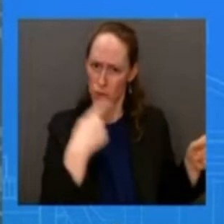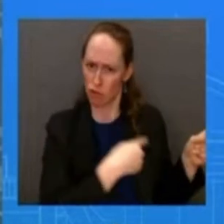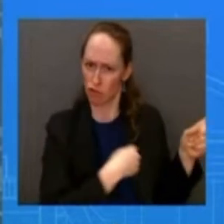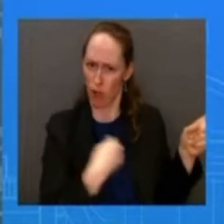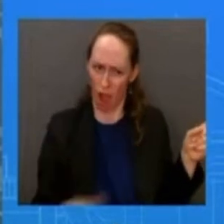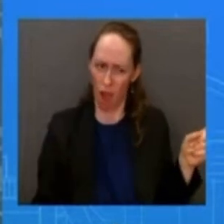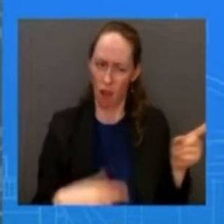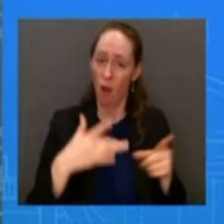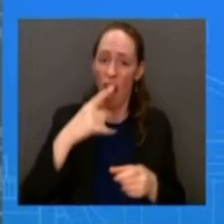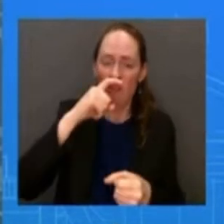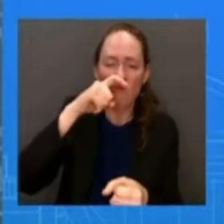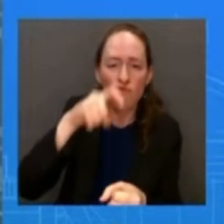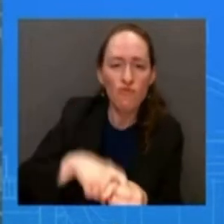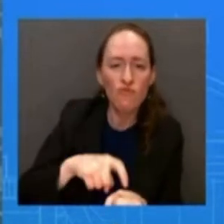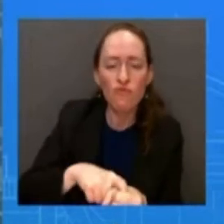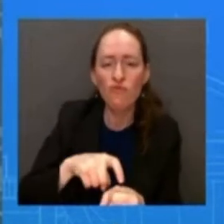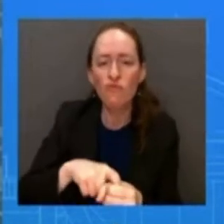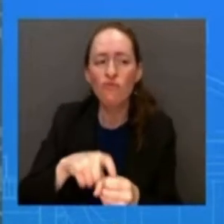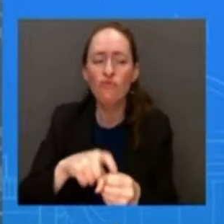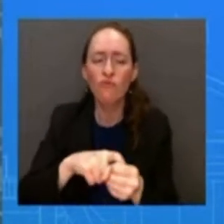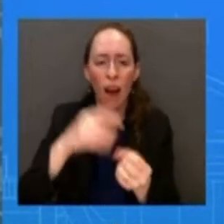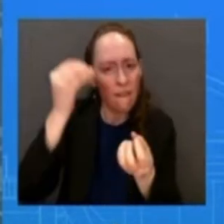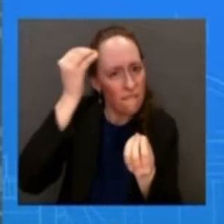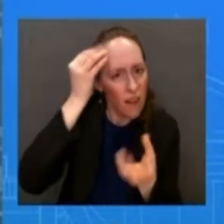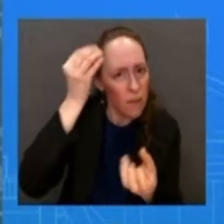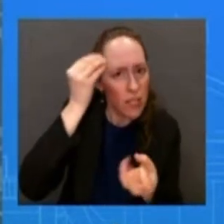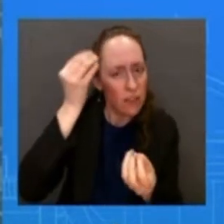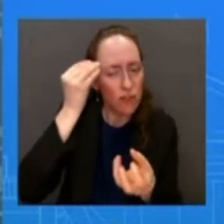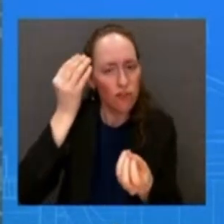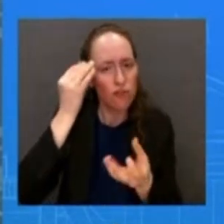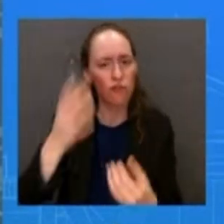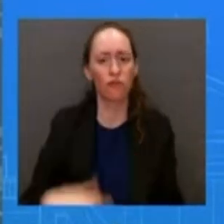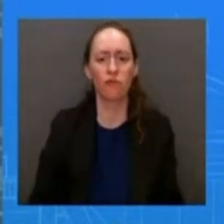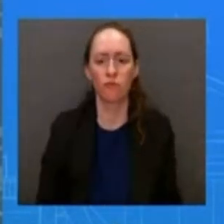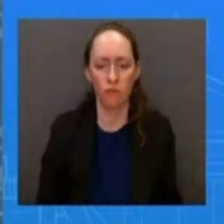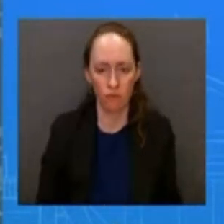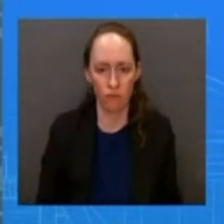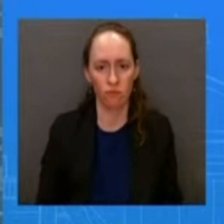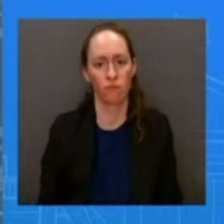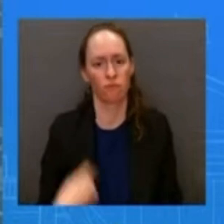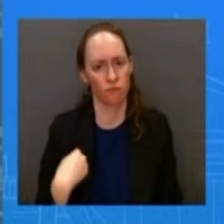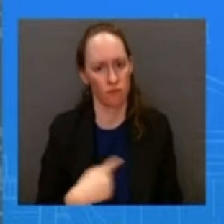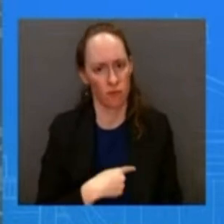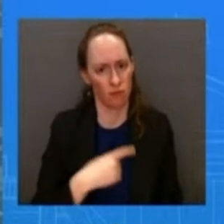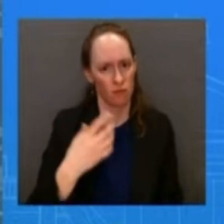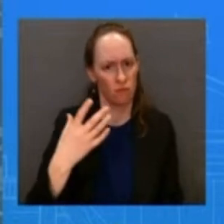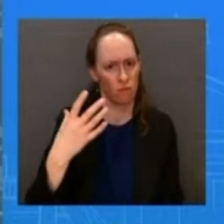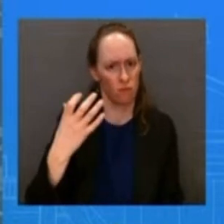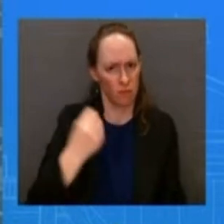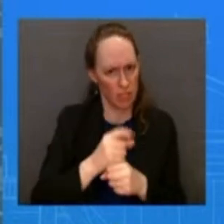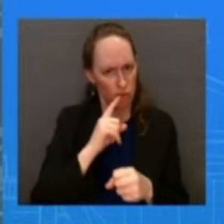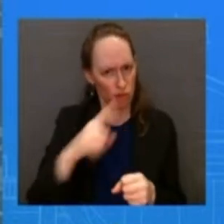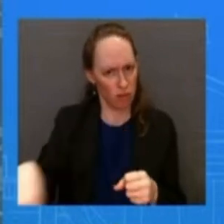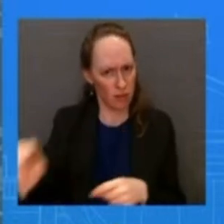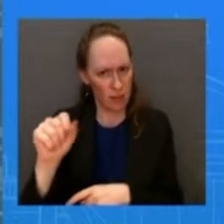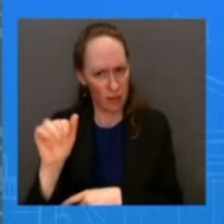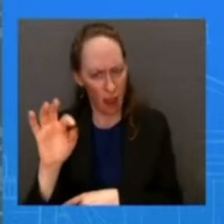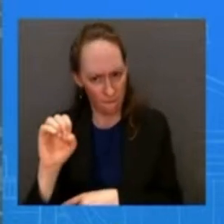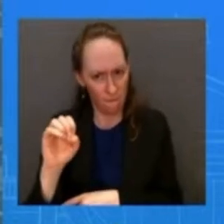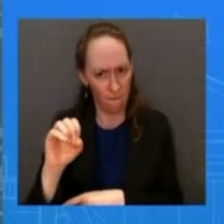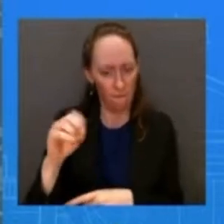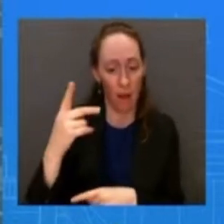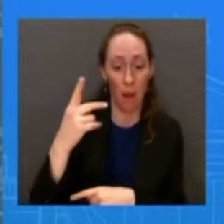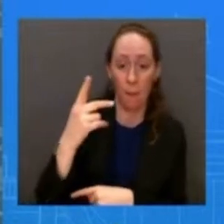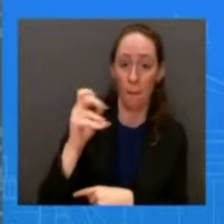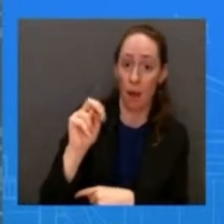was to make sure that we kept american civilians safe he took recommendations from the pentagon uh who told who who said